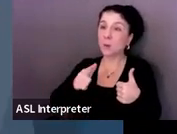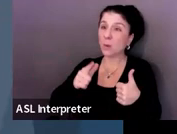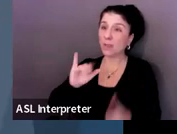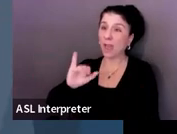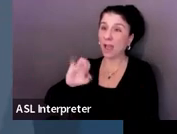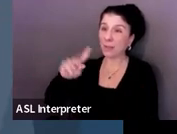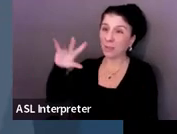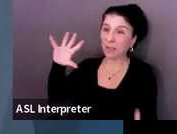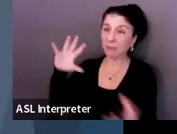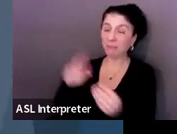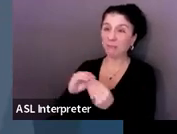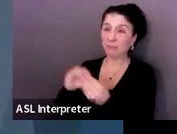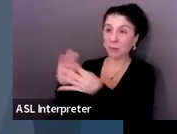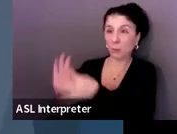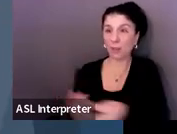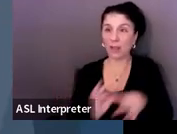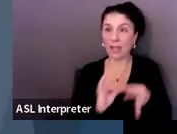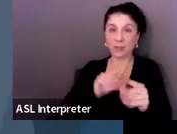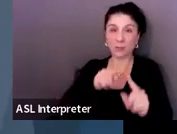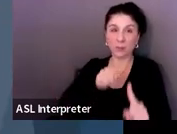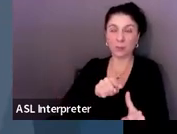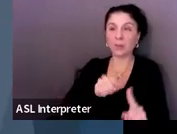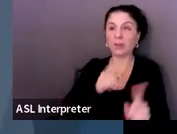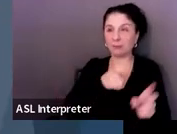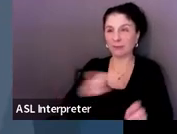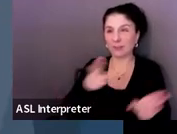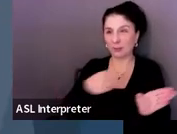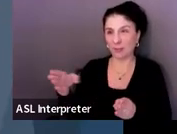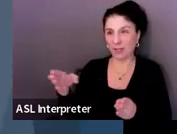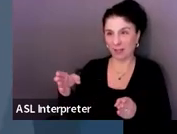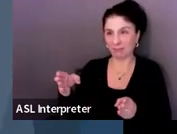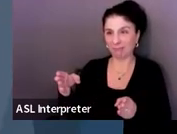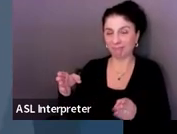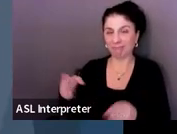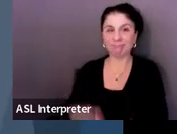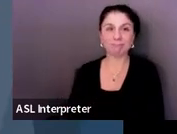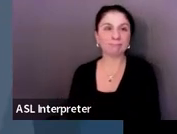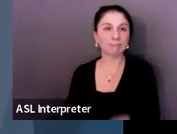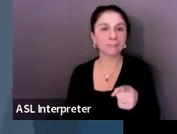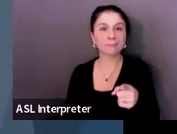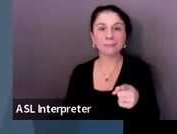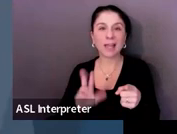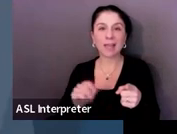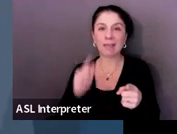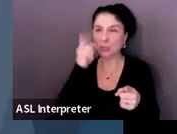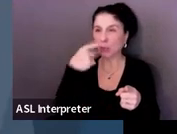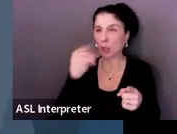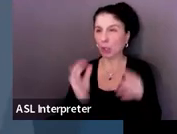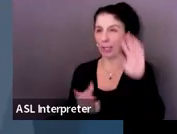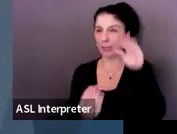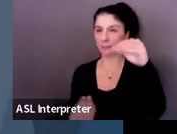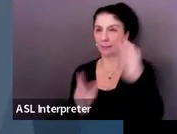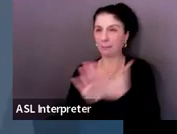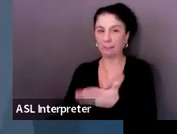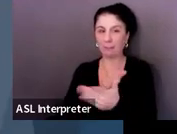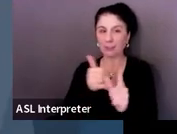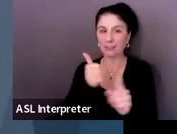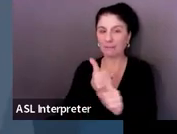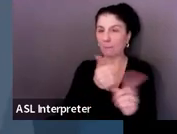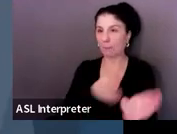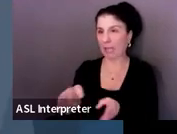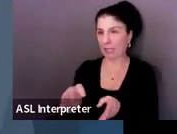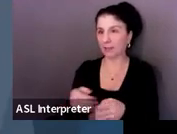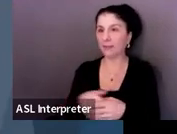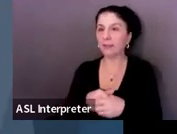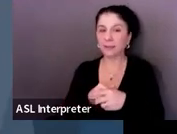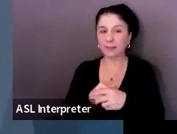into that transition plan. And this is just what the transition plan looks like. I'm sure you're all quite